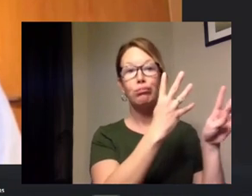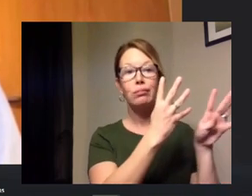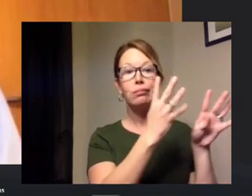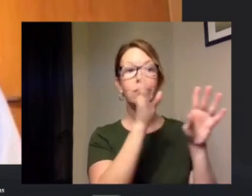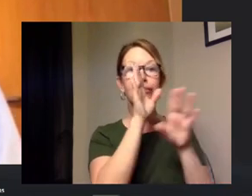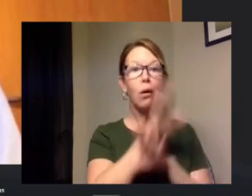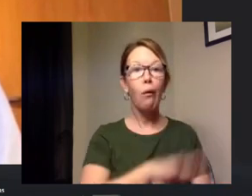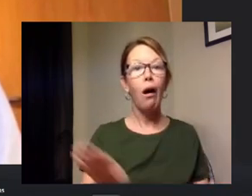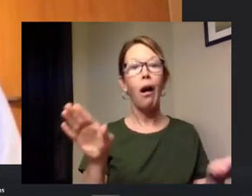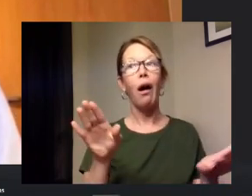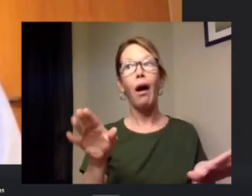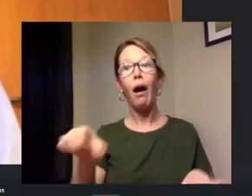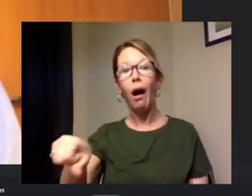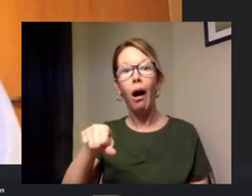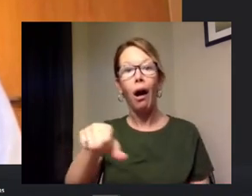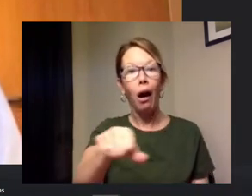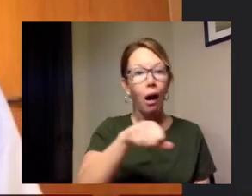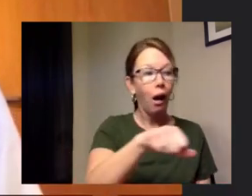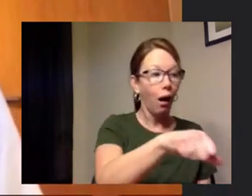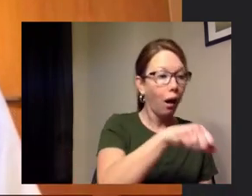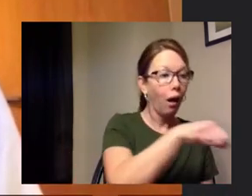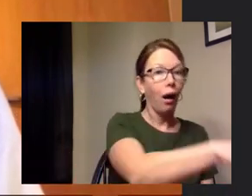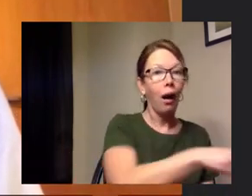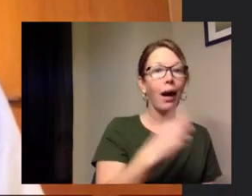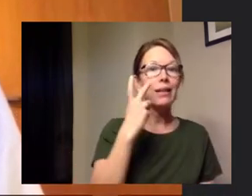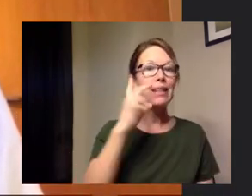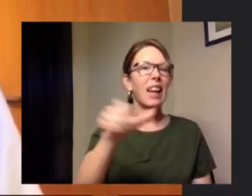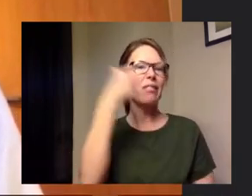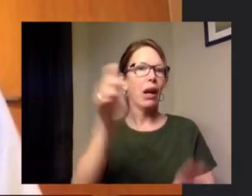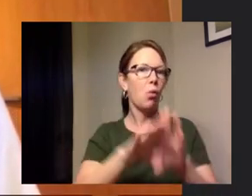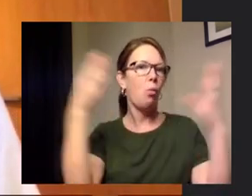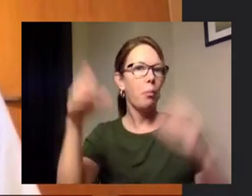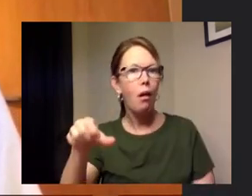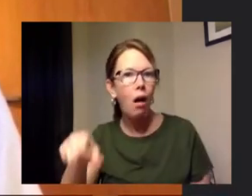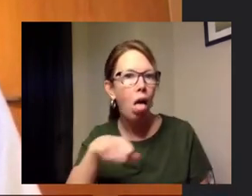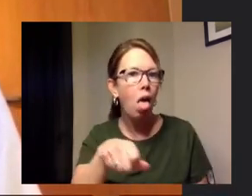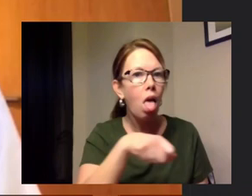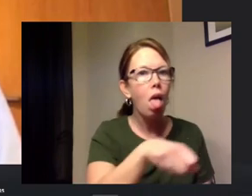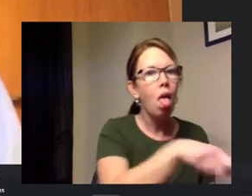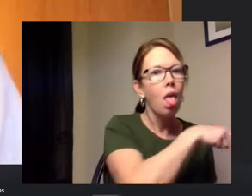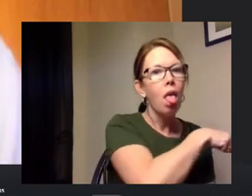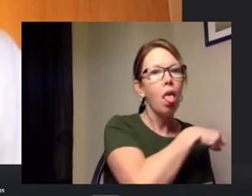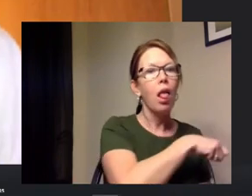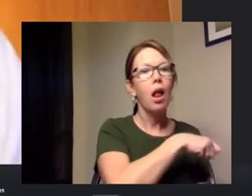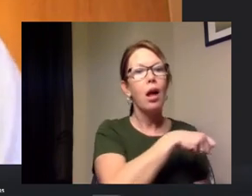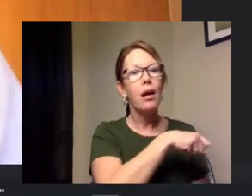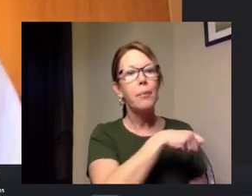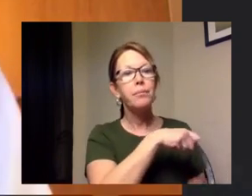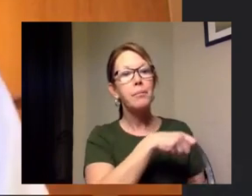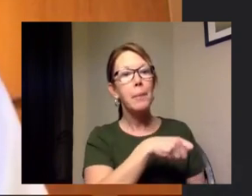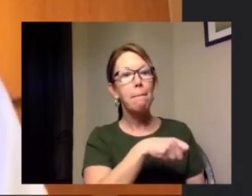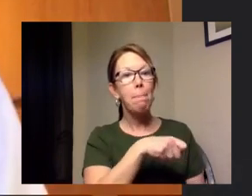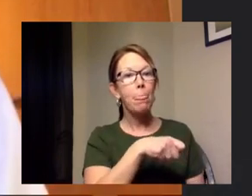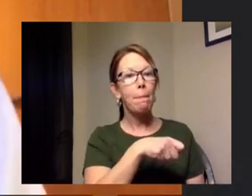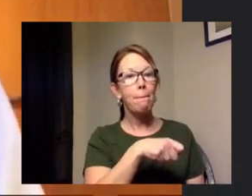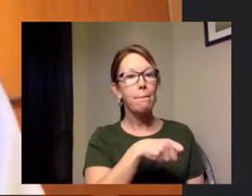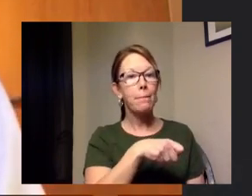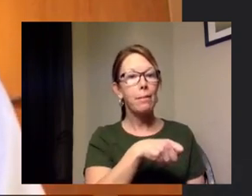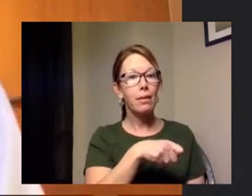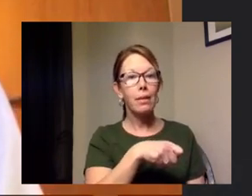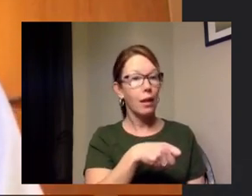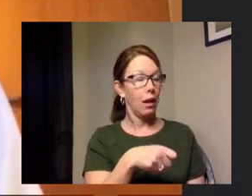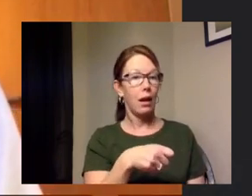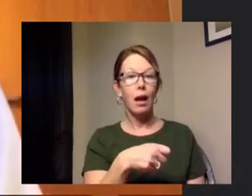and check vehicle doors to see if they're unlocked we haven't had one vehicle entered that was